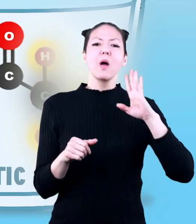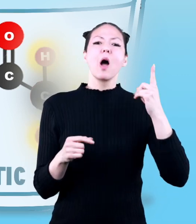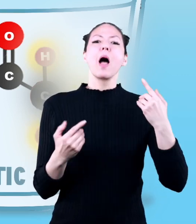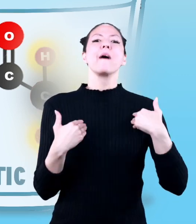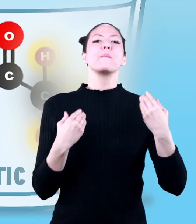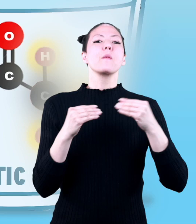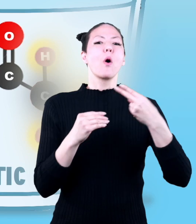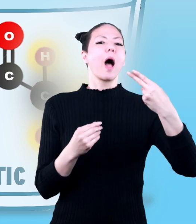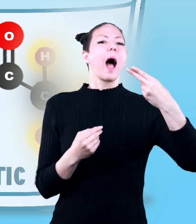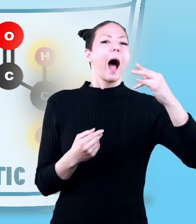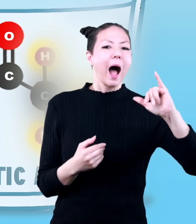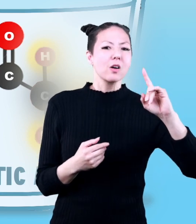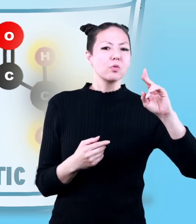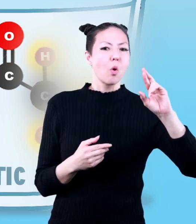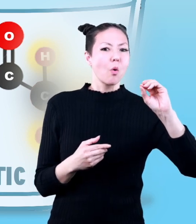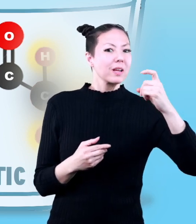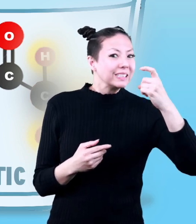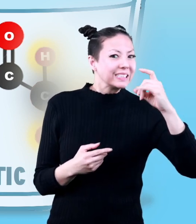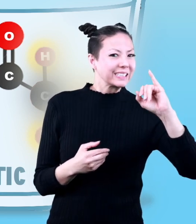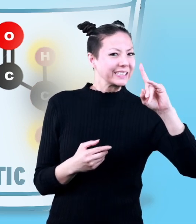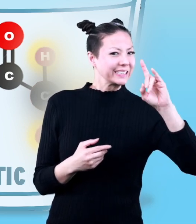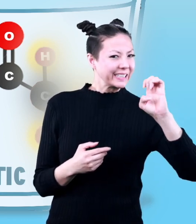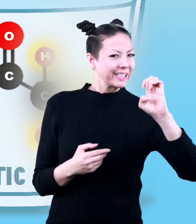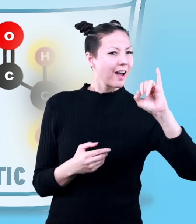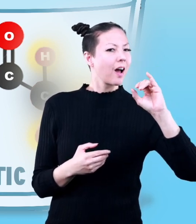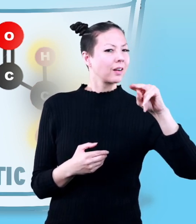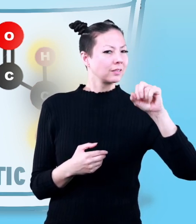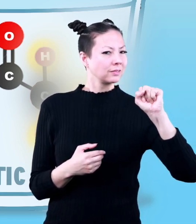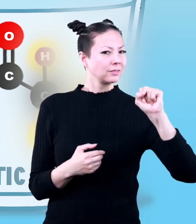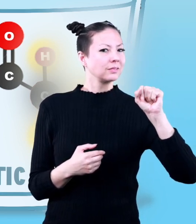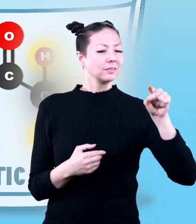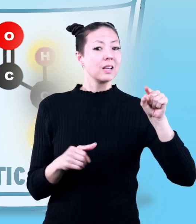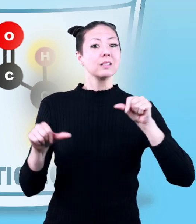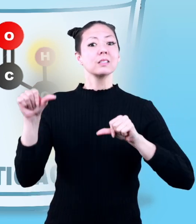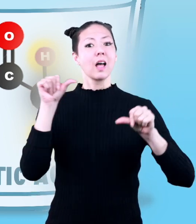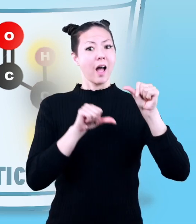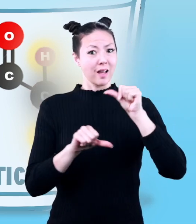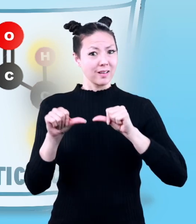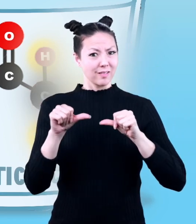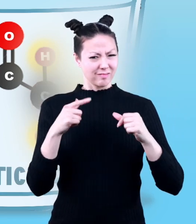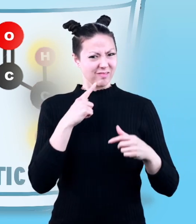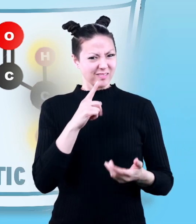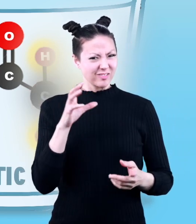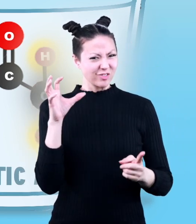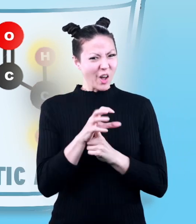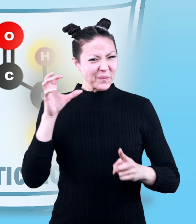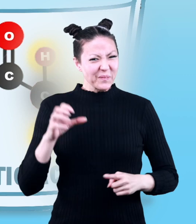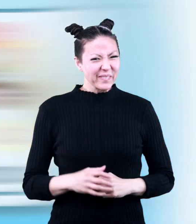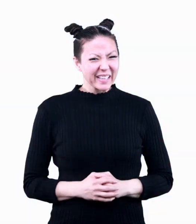have more hydroxide ions science is pretty cool right